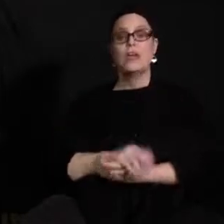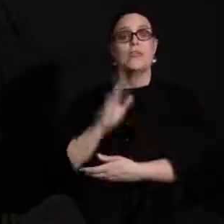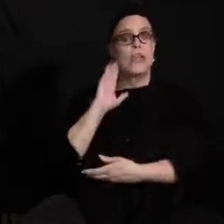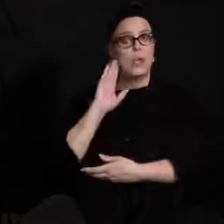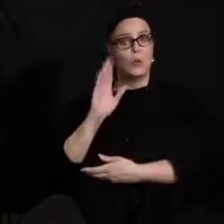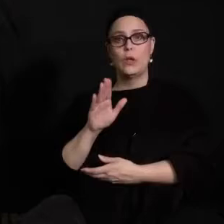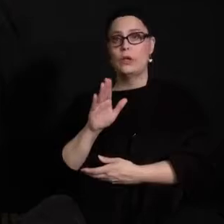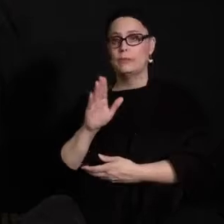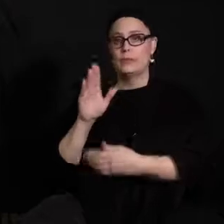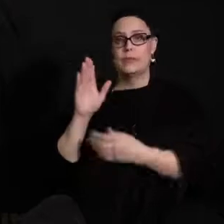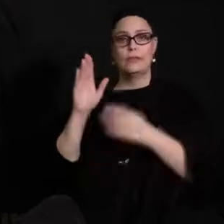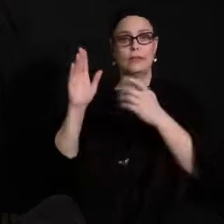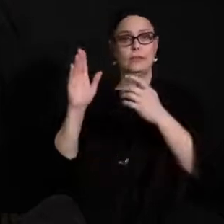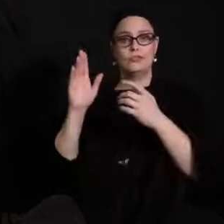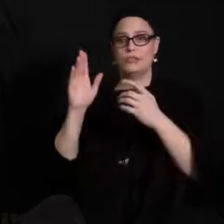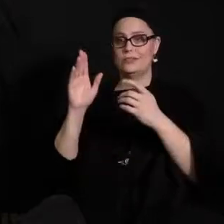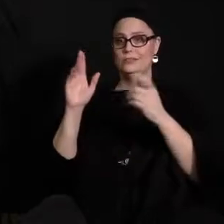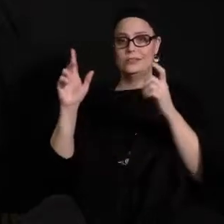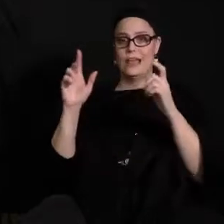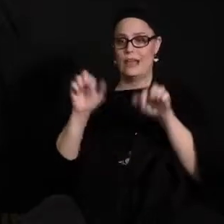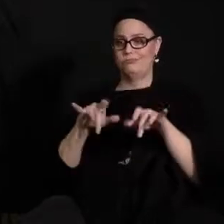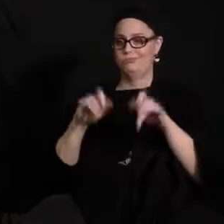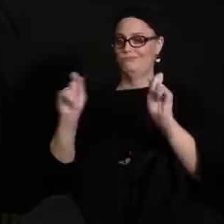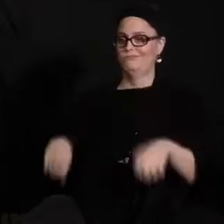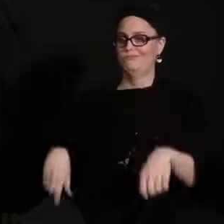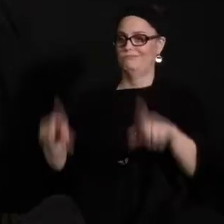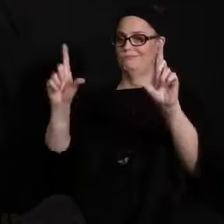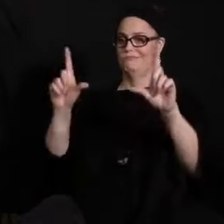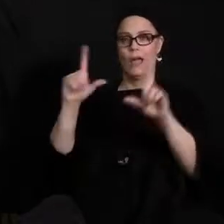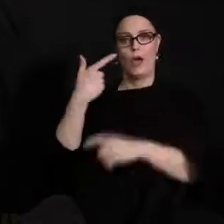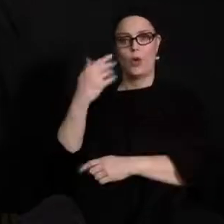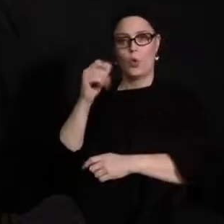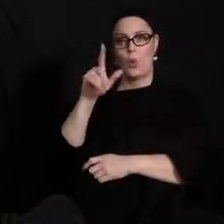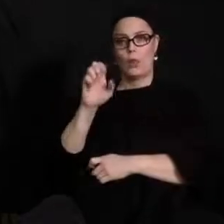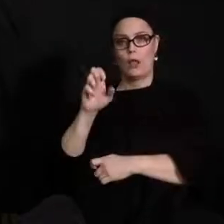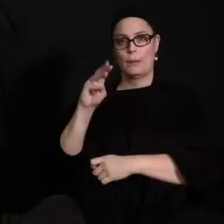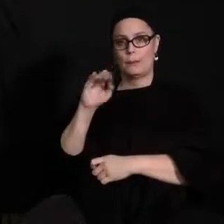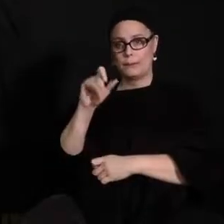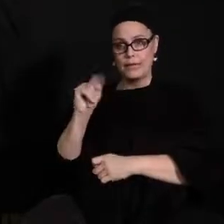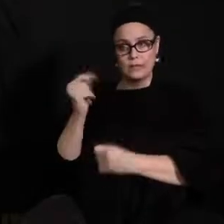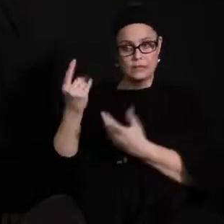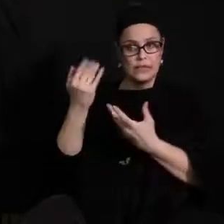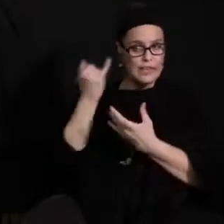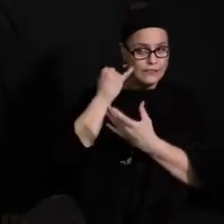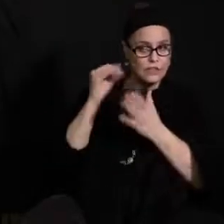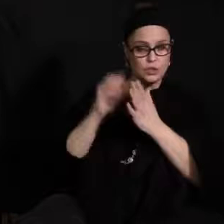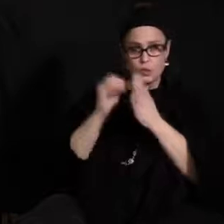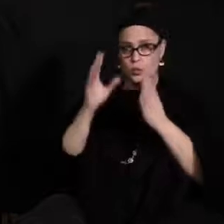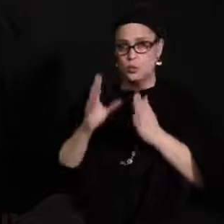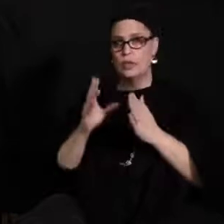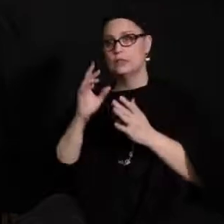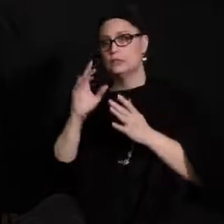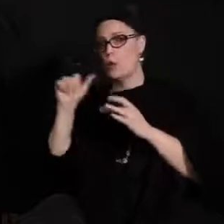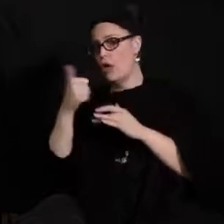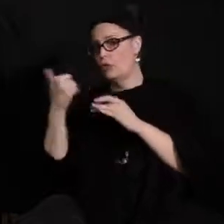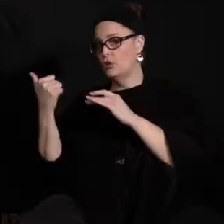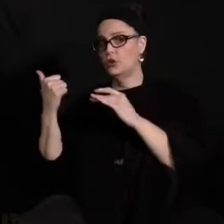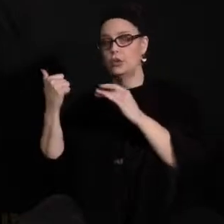in their Google Meets waiting for students to jump in and collaborate with other peers in that space.